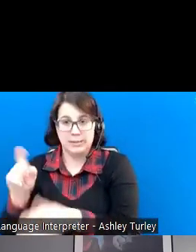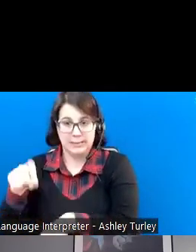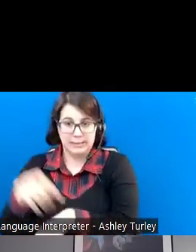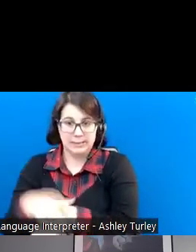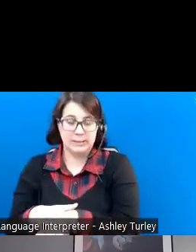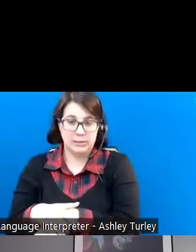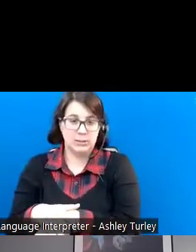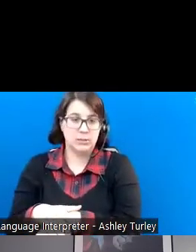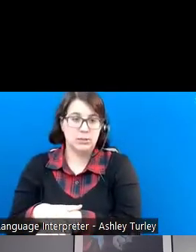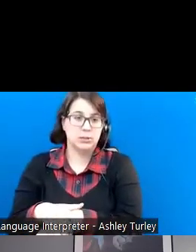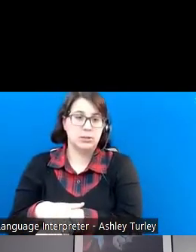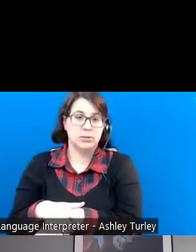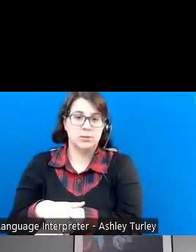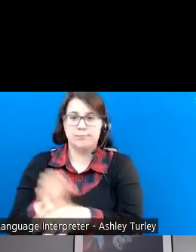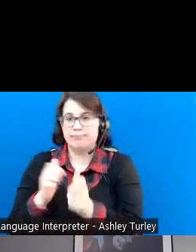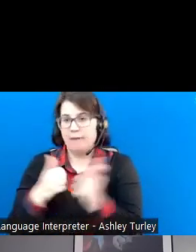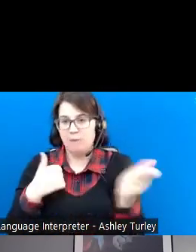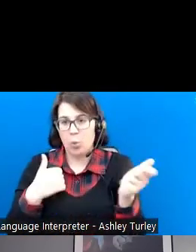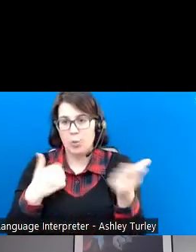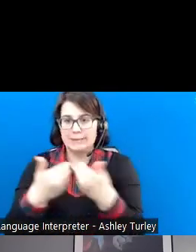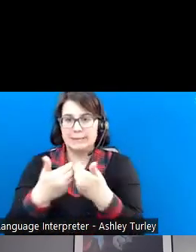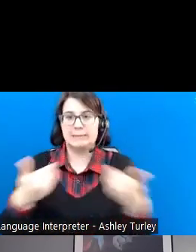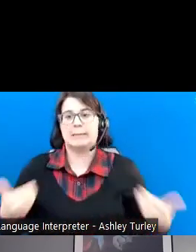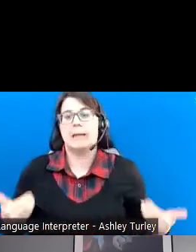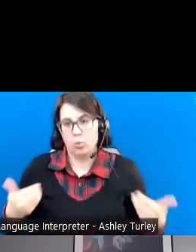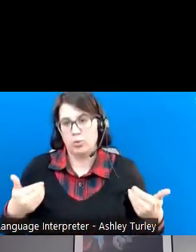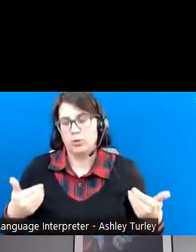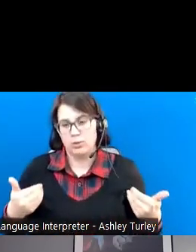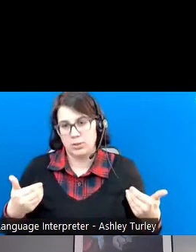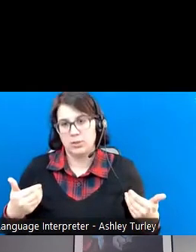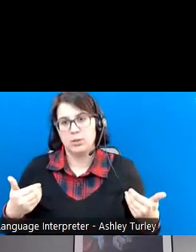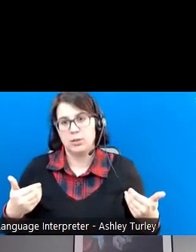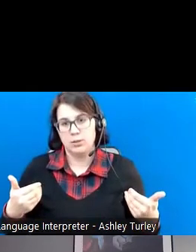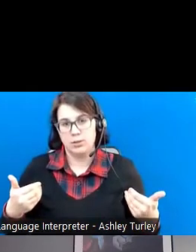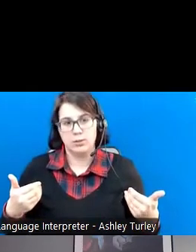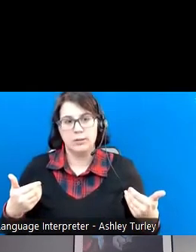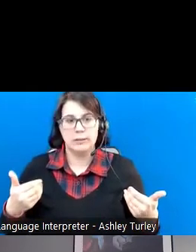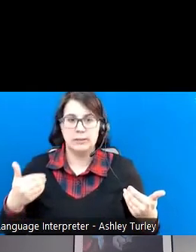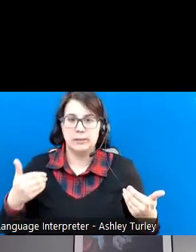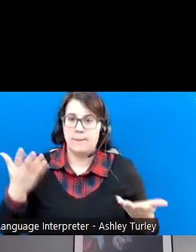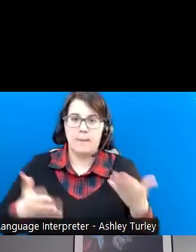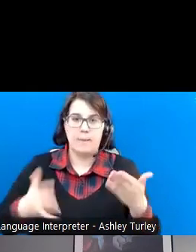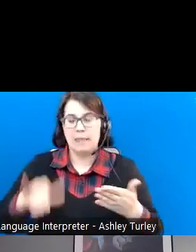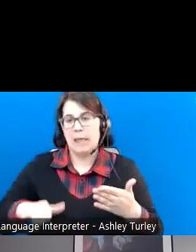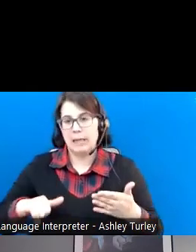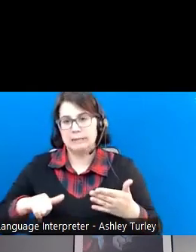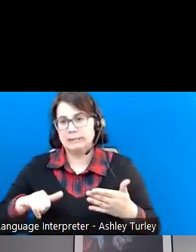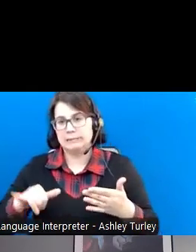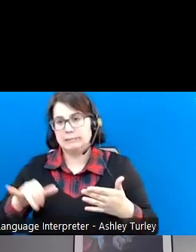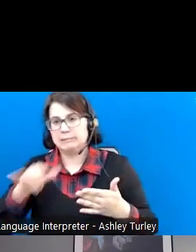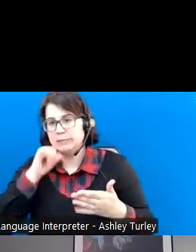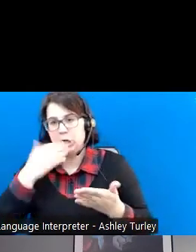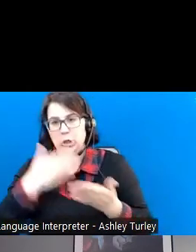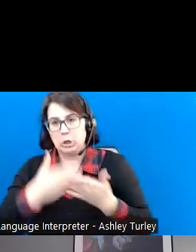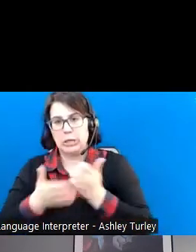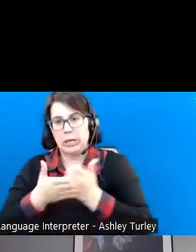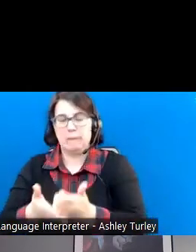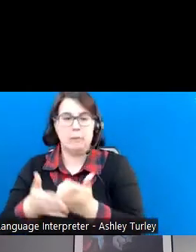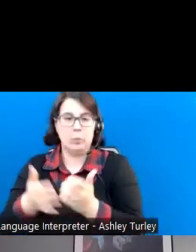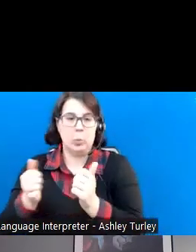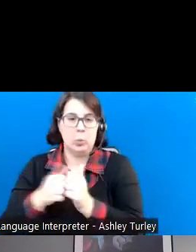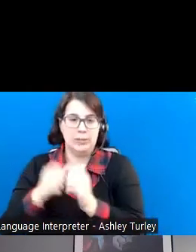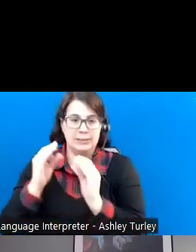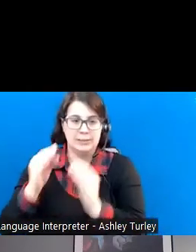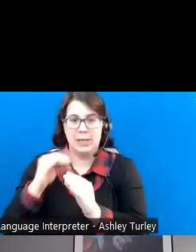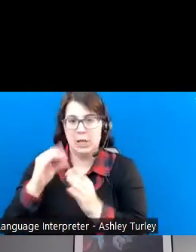We want to avoid any type of segregated settings that can be detrimental to teaching and learning. The best place that, especially here in job school, found